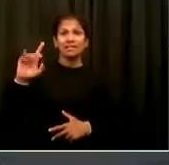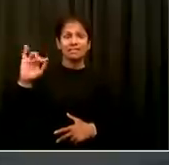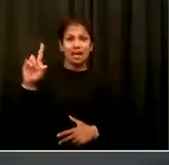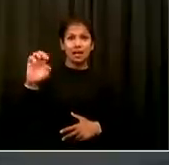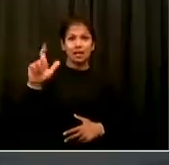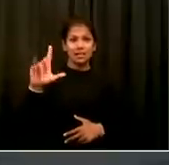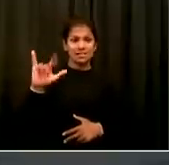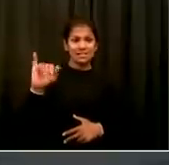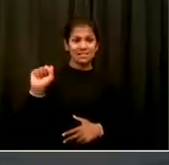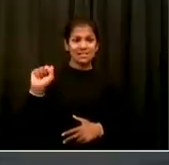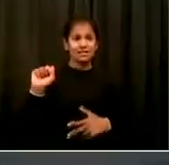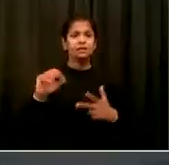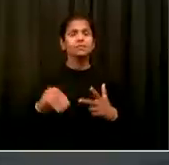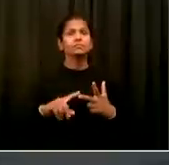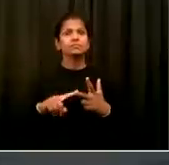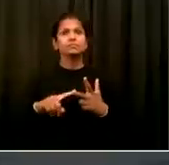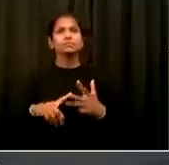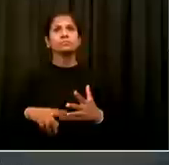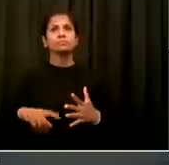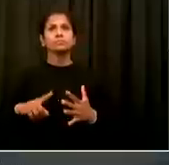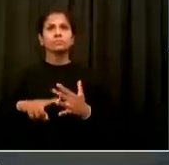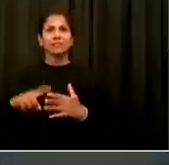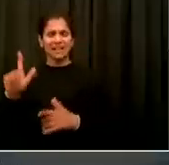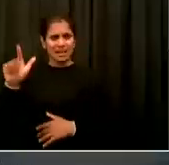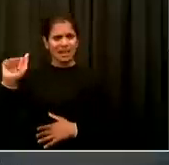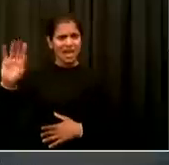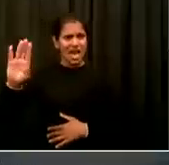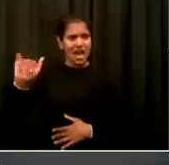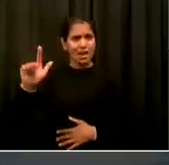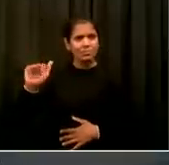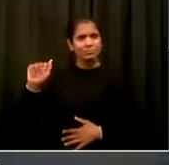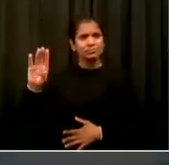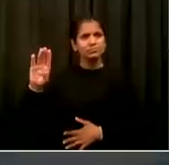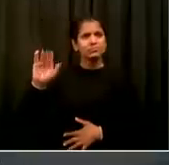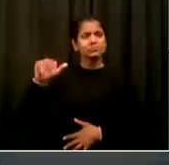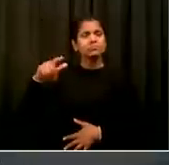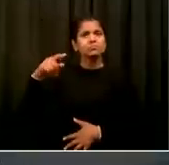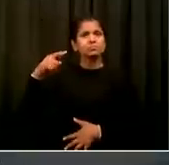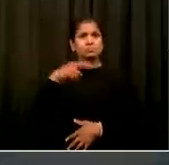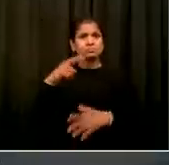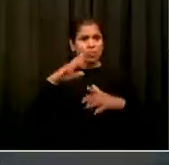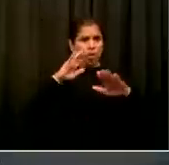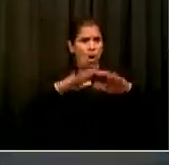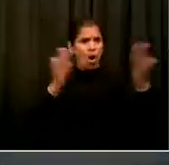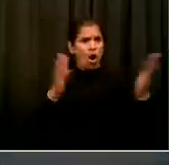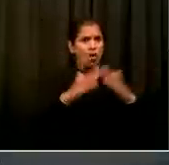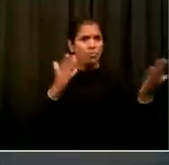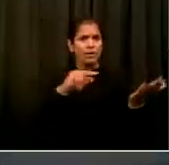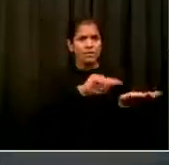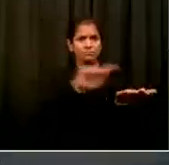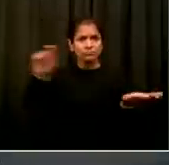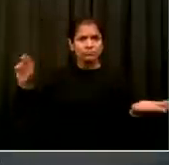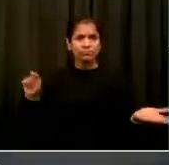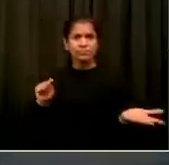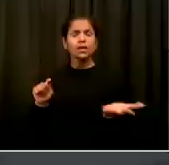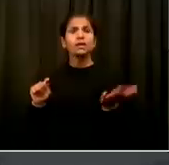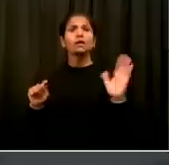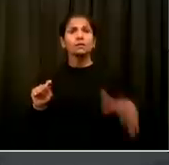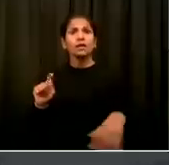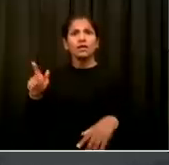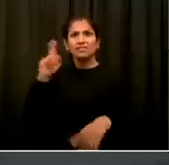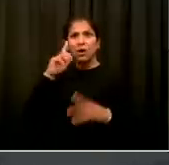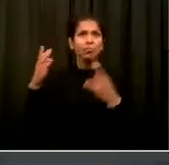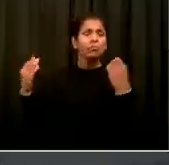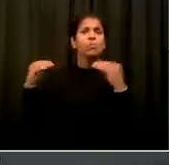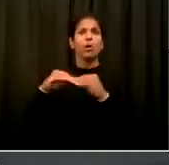.2 million New Yorkers, many in the hardest-hit communities. And they are going to be using all of their outreach ability